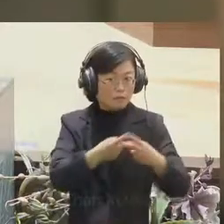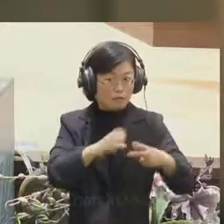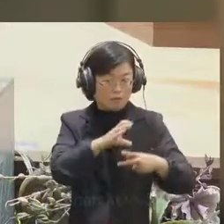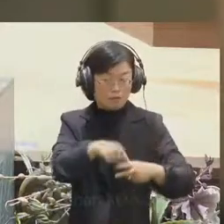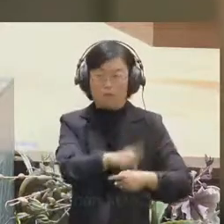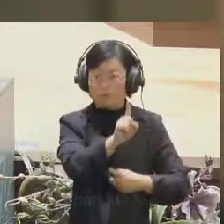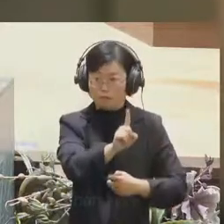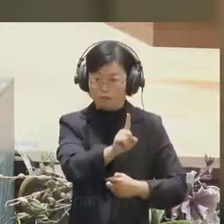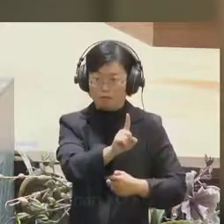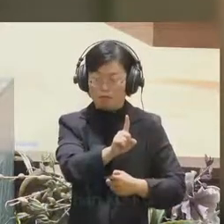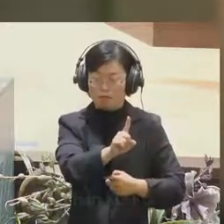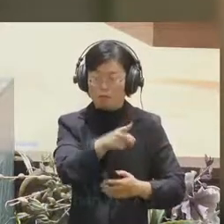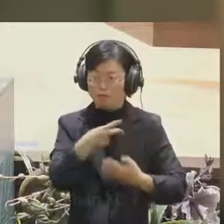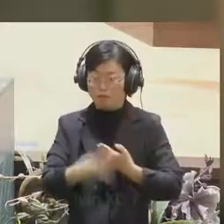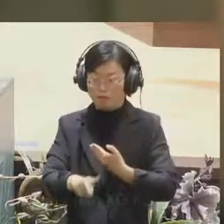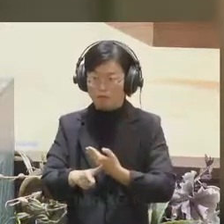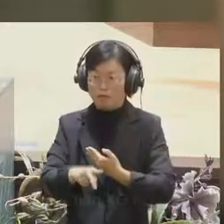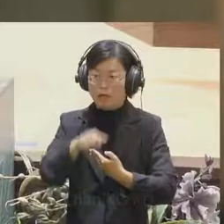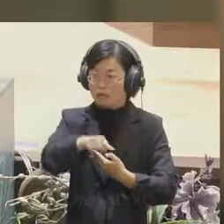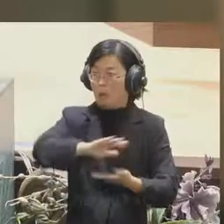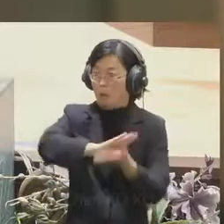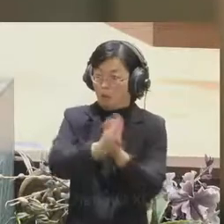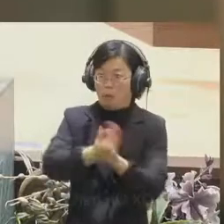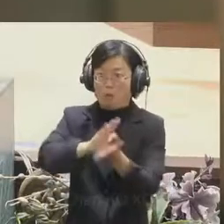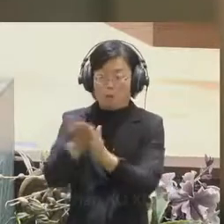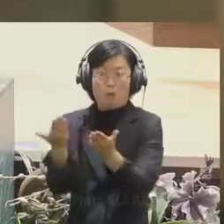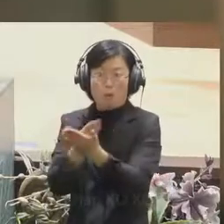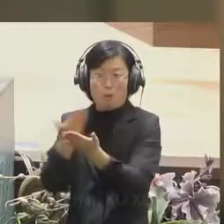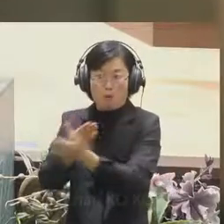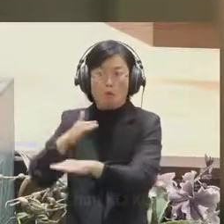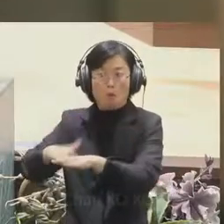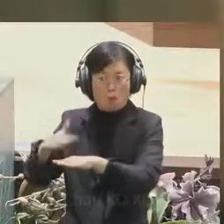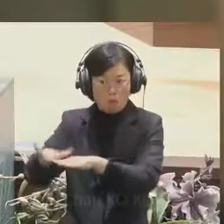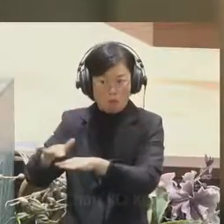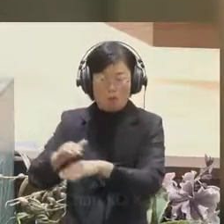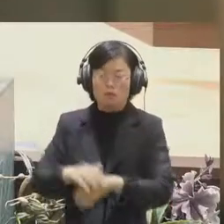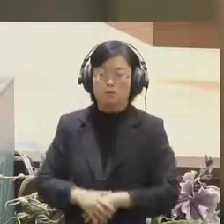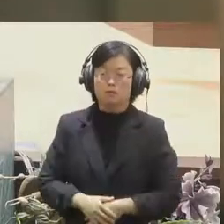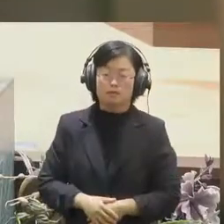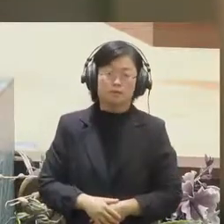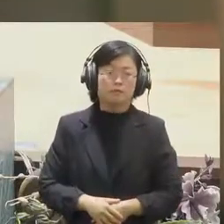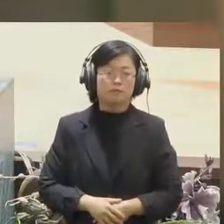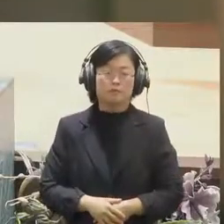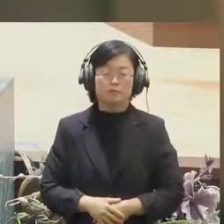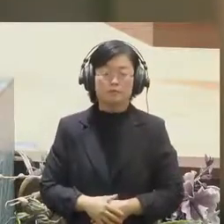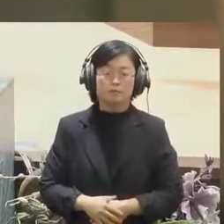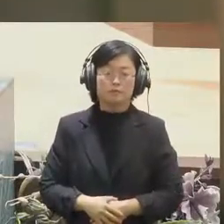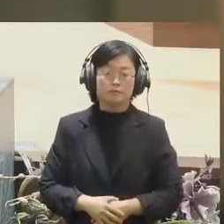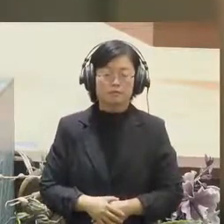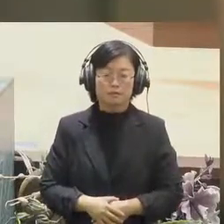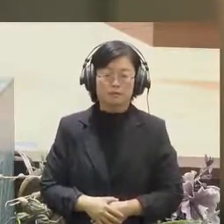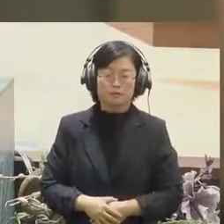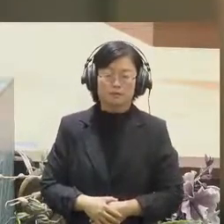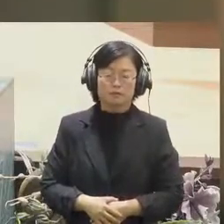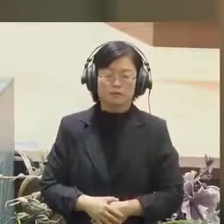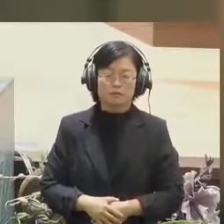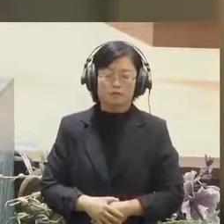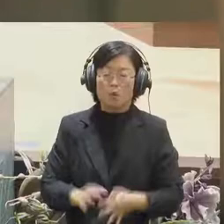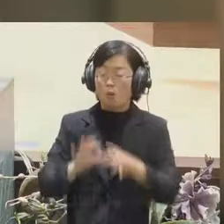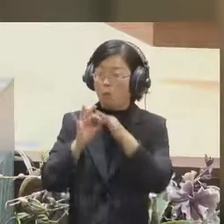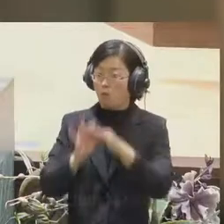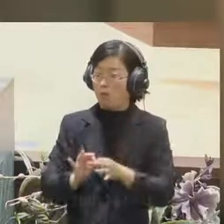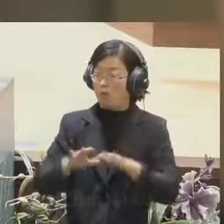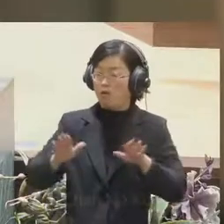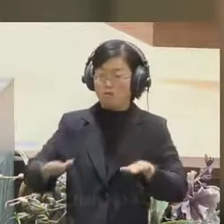usually change multiple times a week. If the announcement format is changed we have